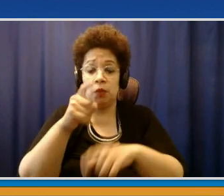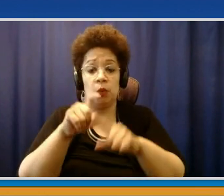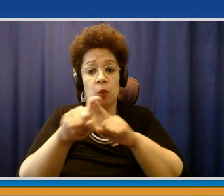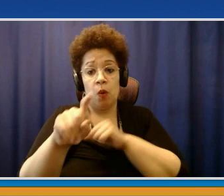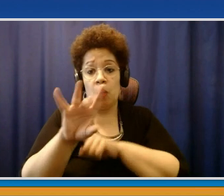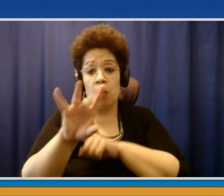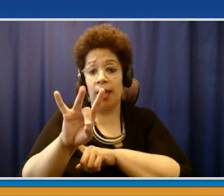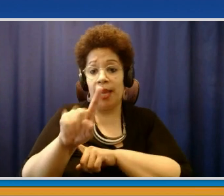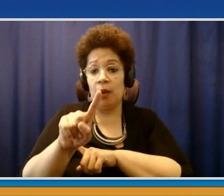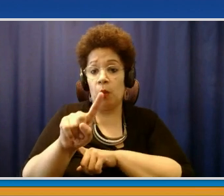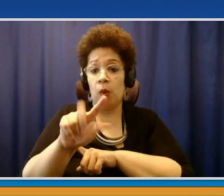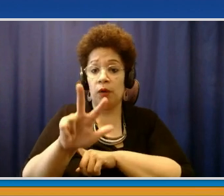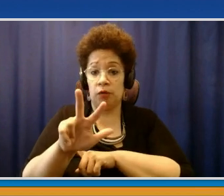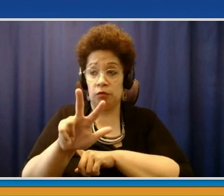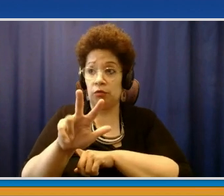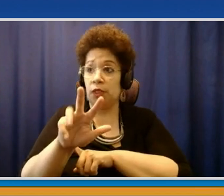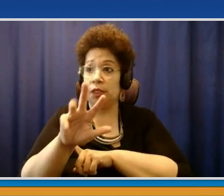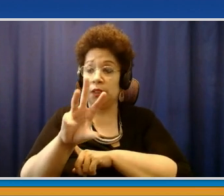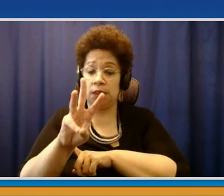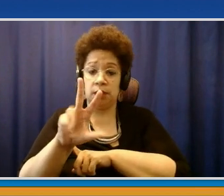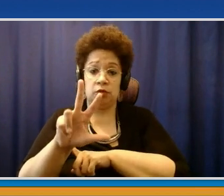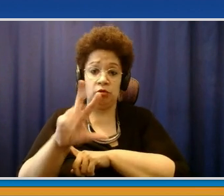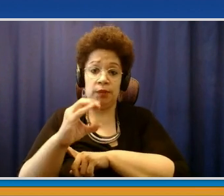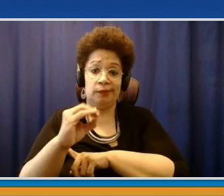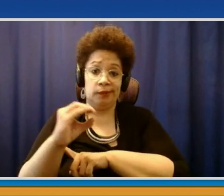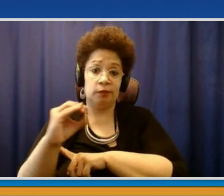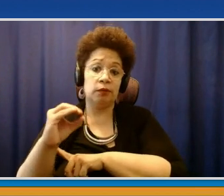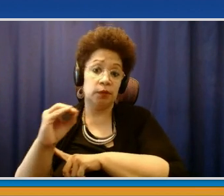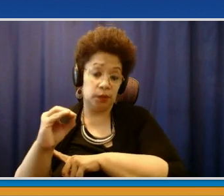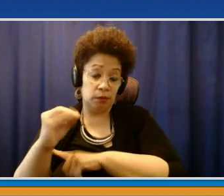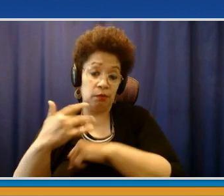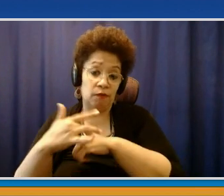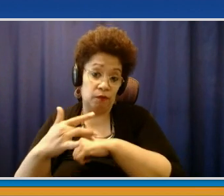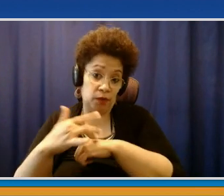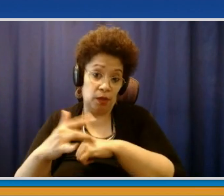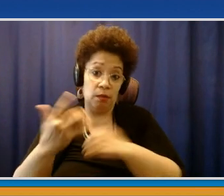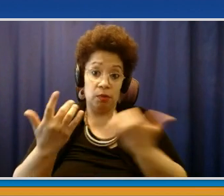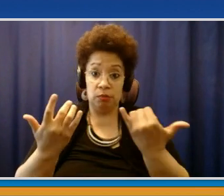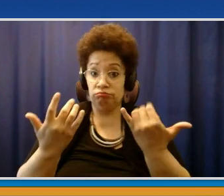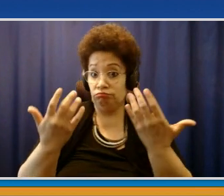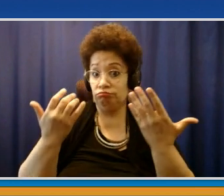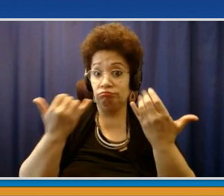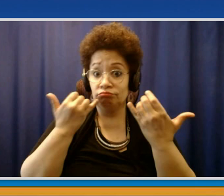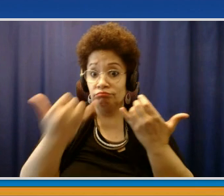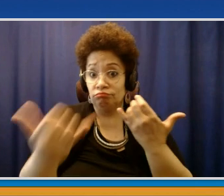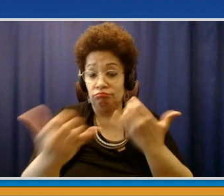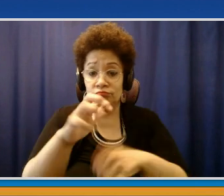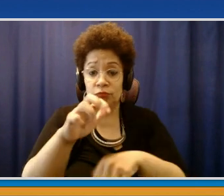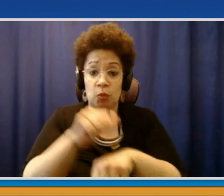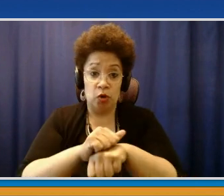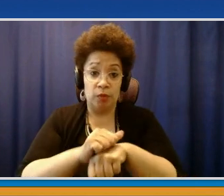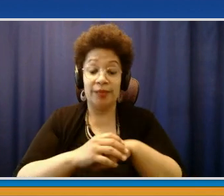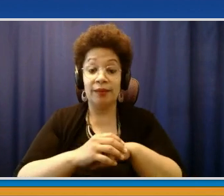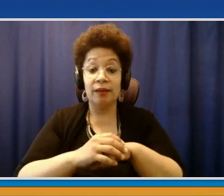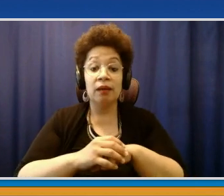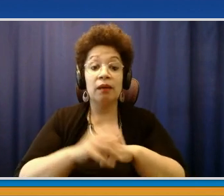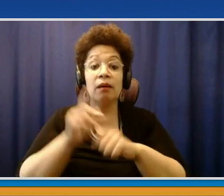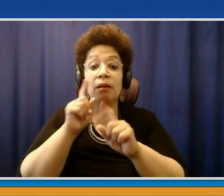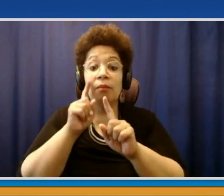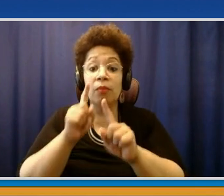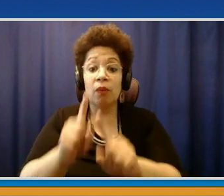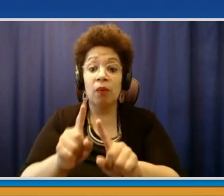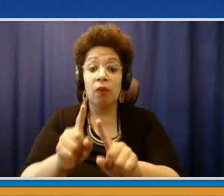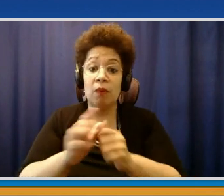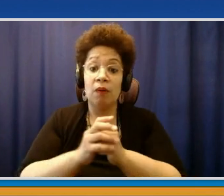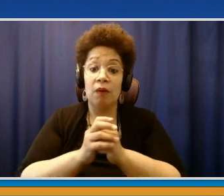doing the vaccines and getting those vaccines in people's arms. And as the County Executive pointed out, fully vaccinated means two weeks after